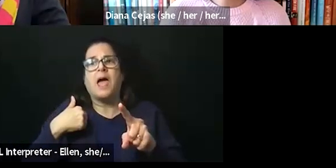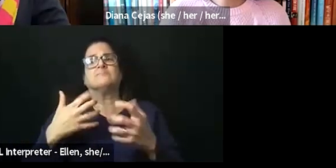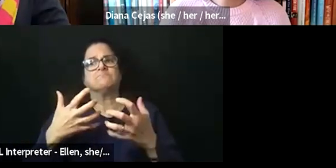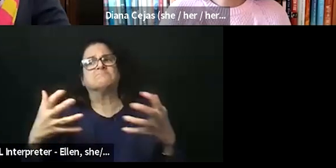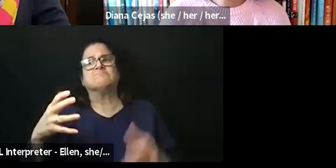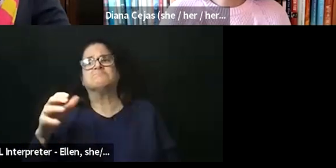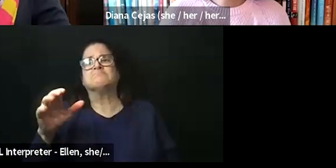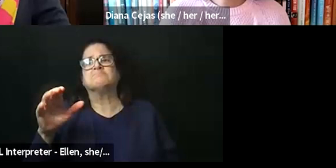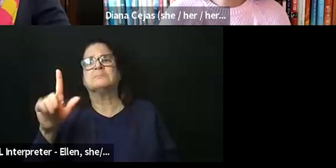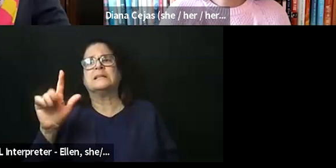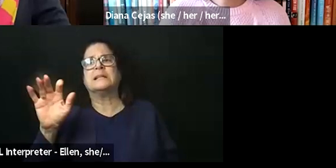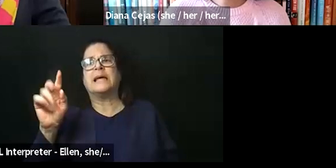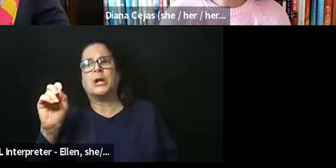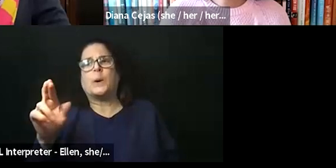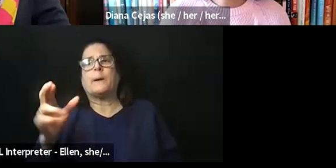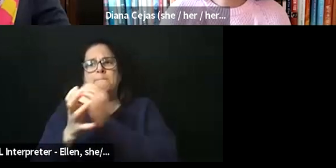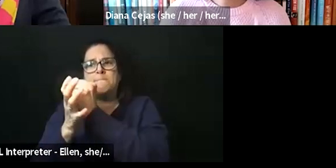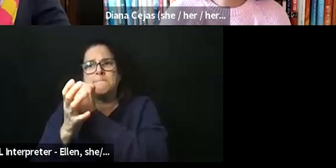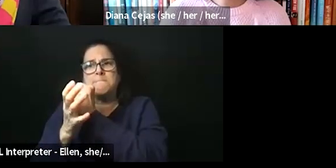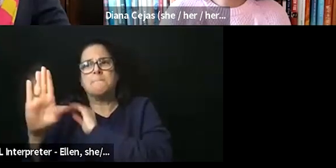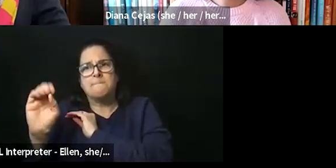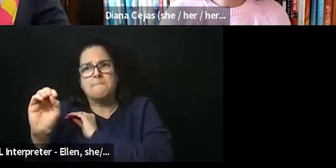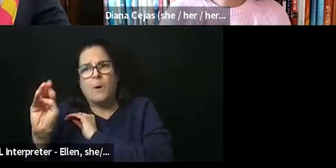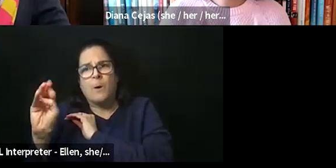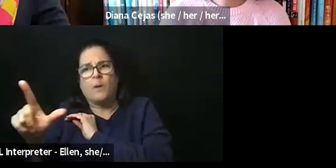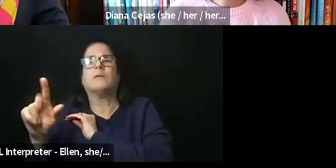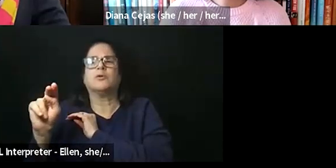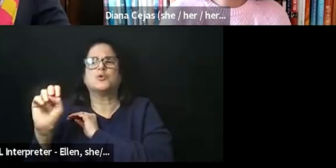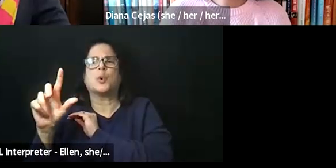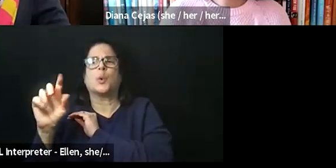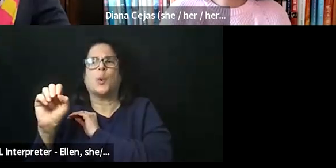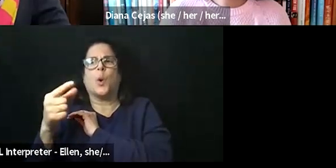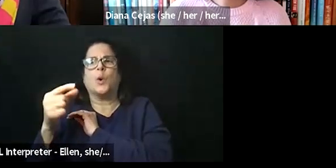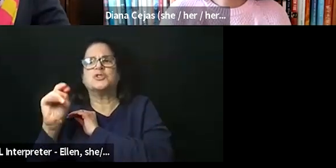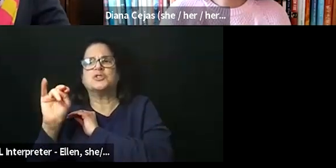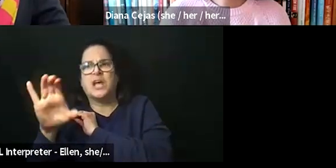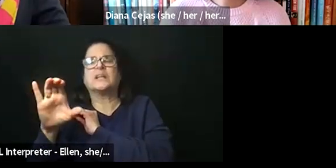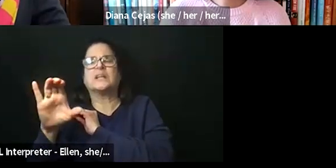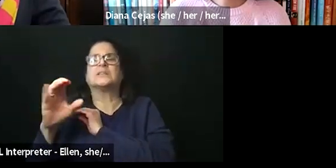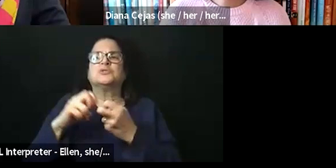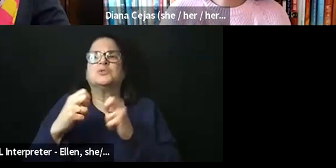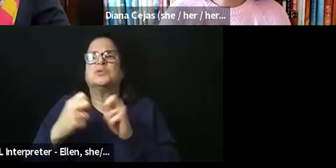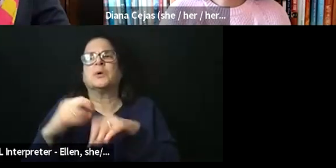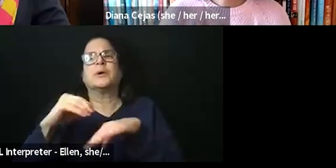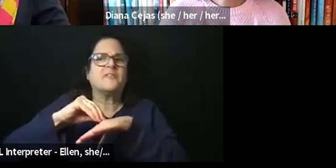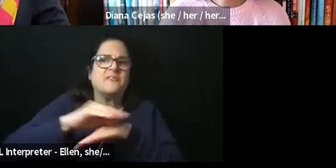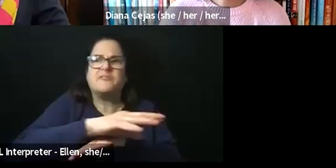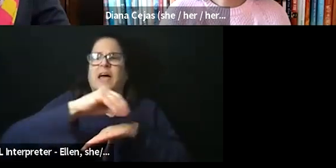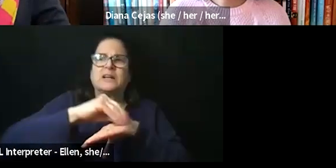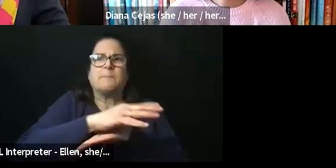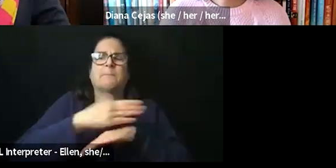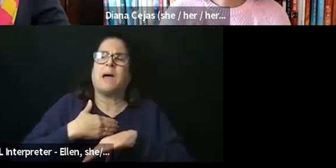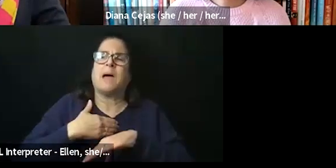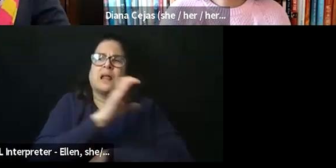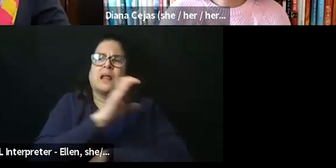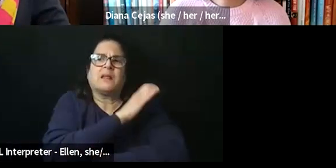issues. And it impacts my clinical practice where I no longer do call. And I am very much